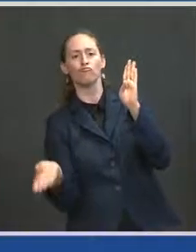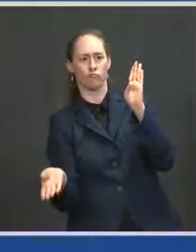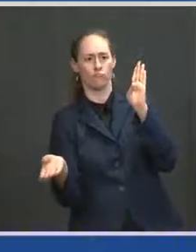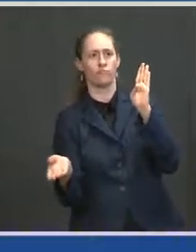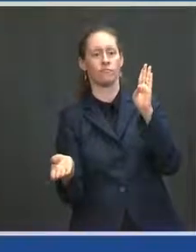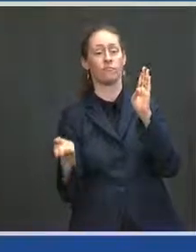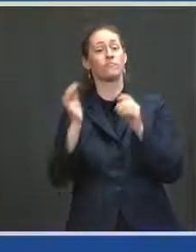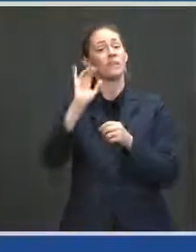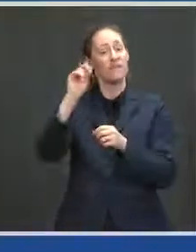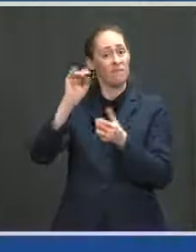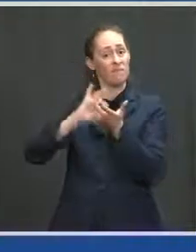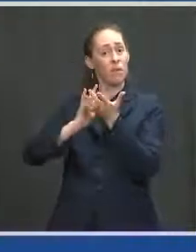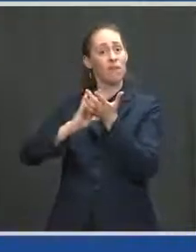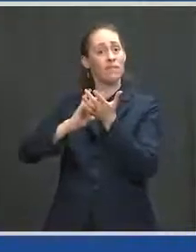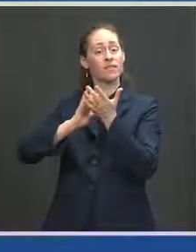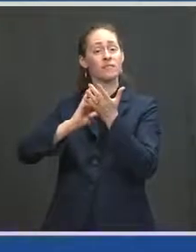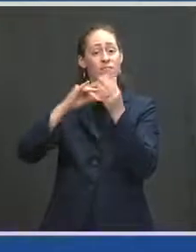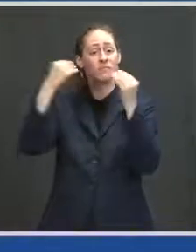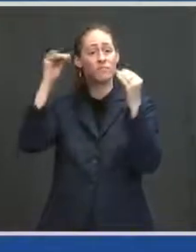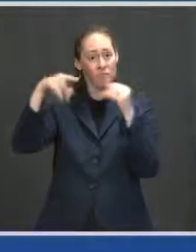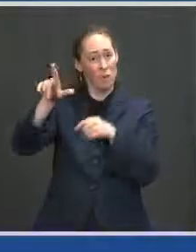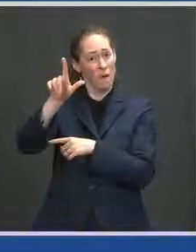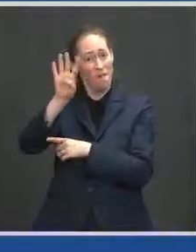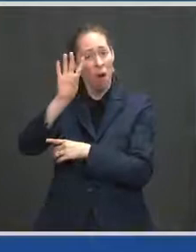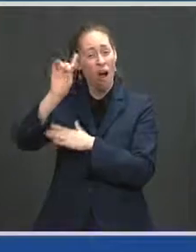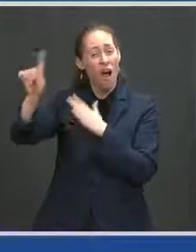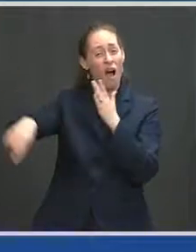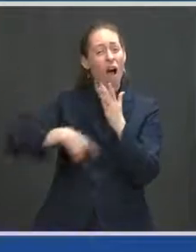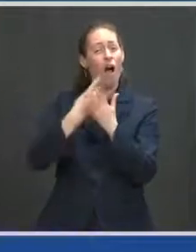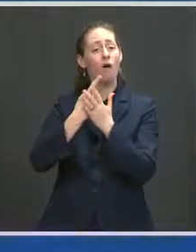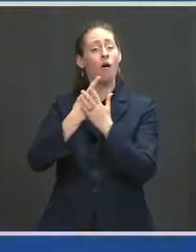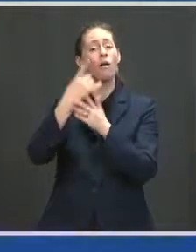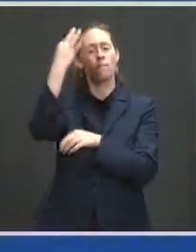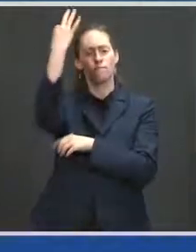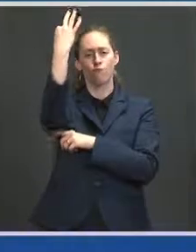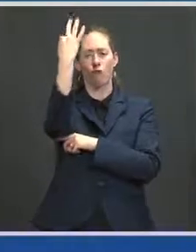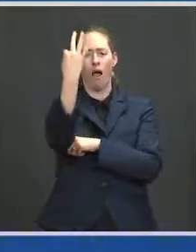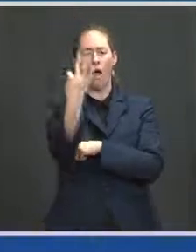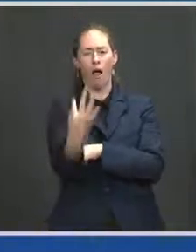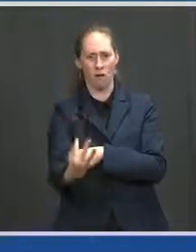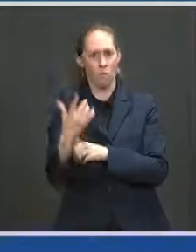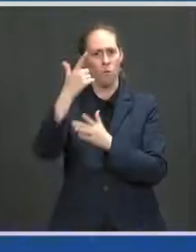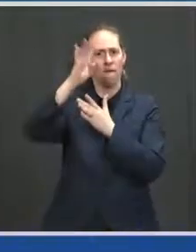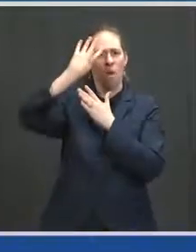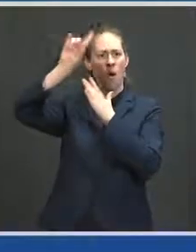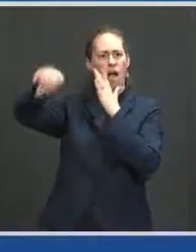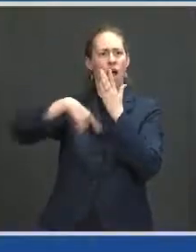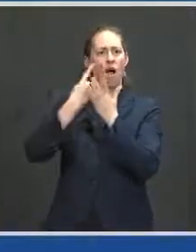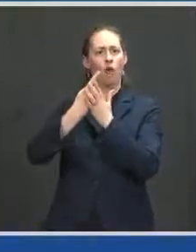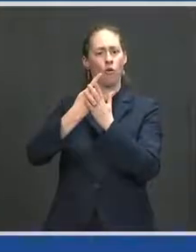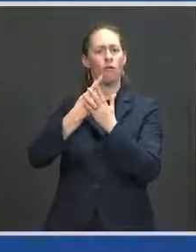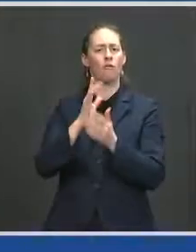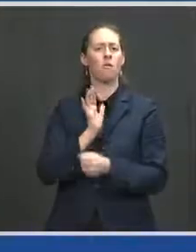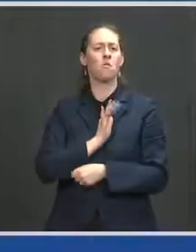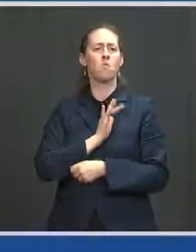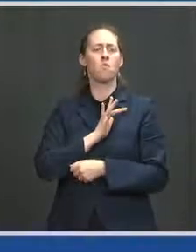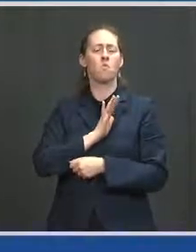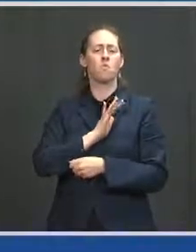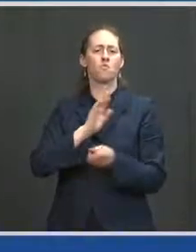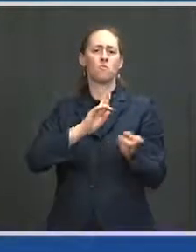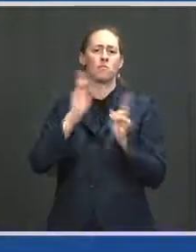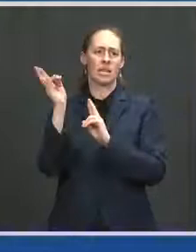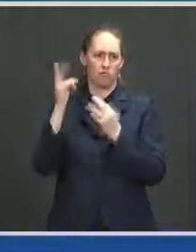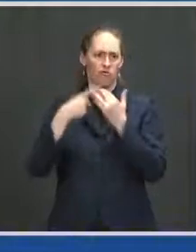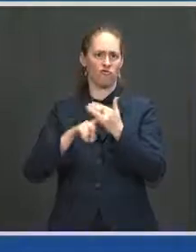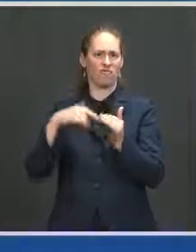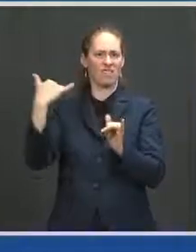that will be open 24 hours every Friday night. For 24 hours, they'll be open this month. And if